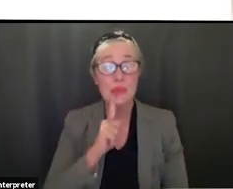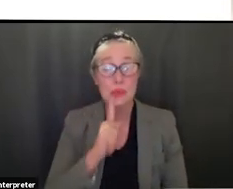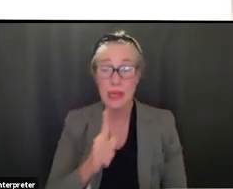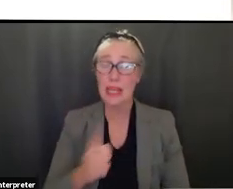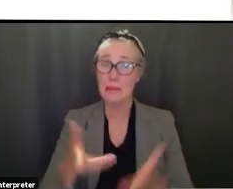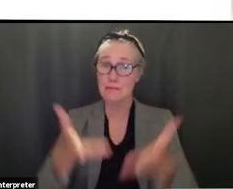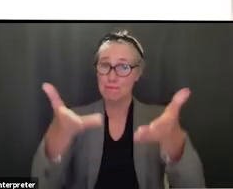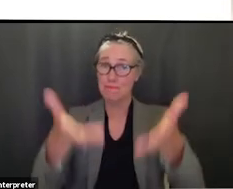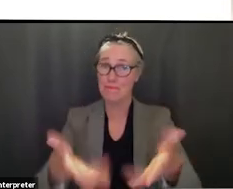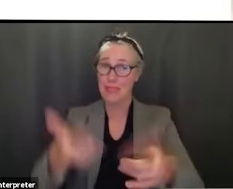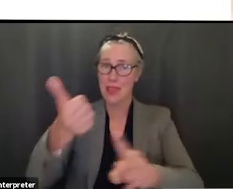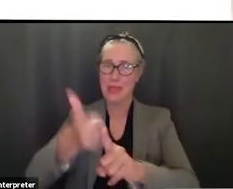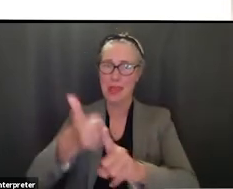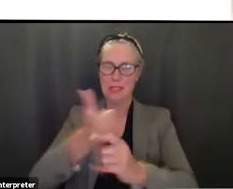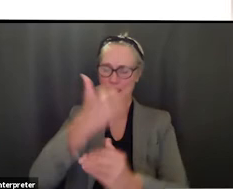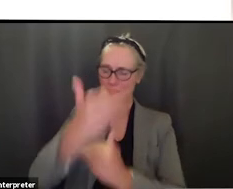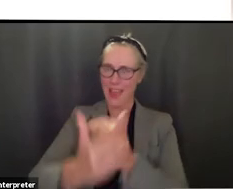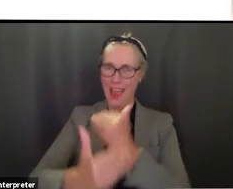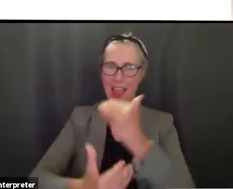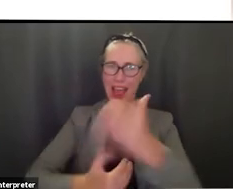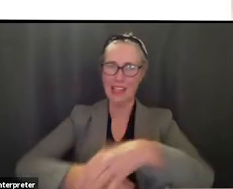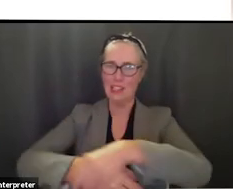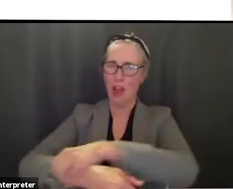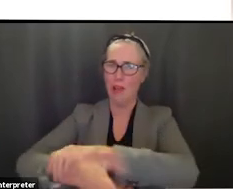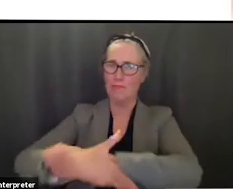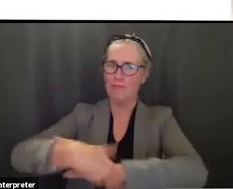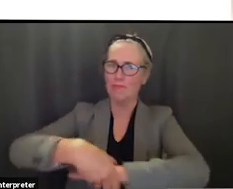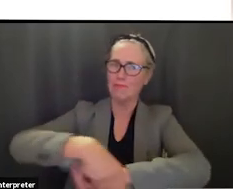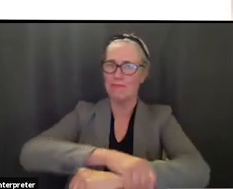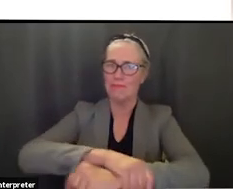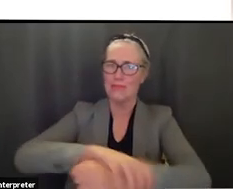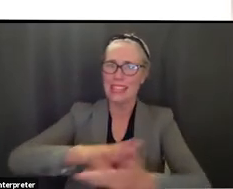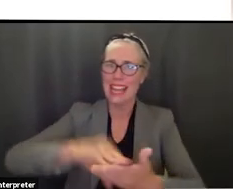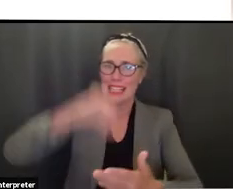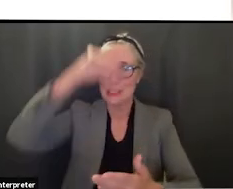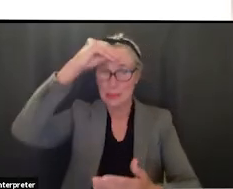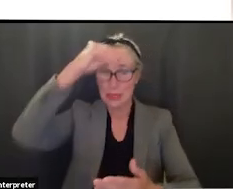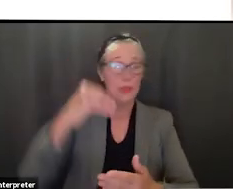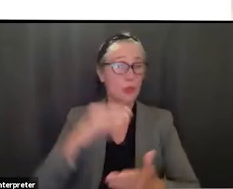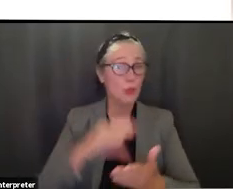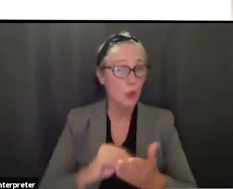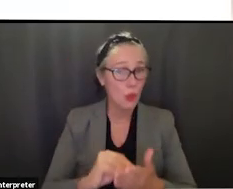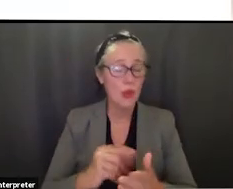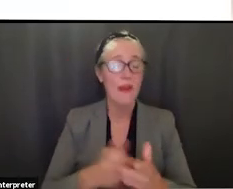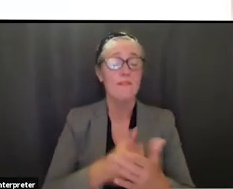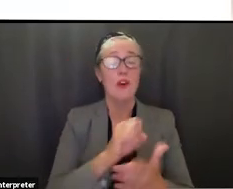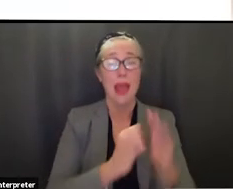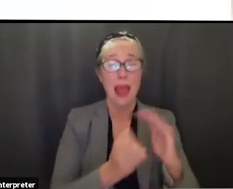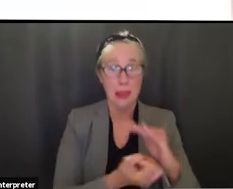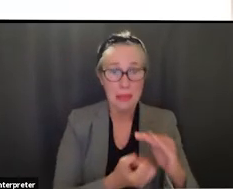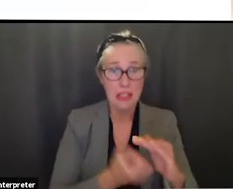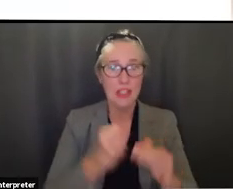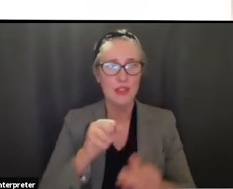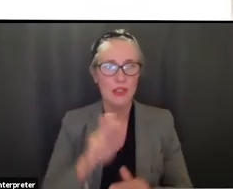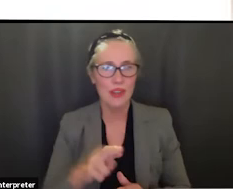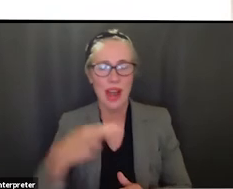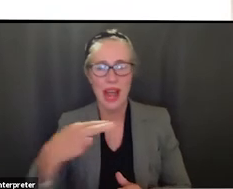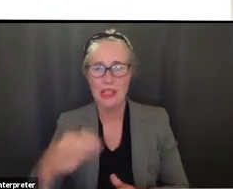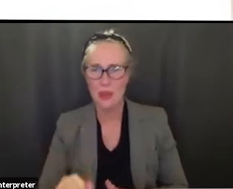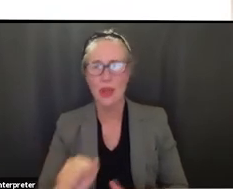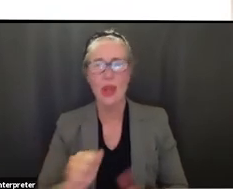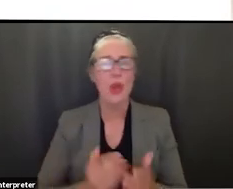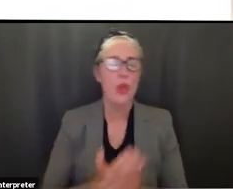learning experiences that have happened uh again in elementary junior high and high school uh through steam and science